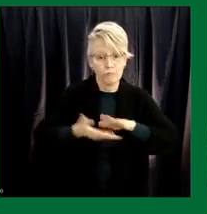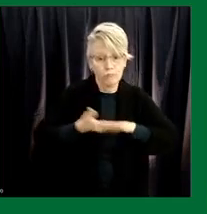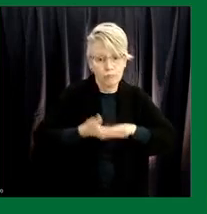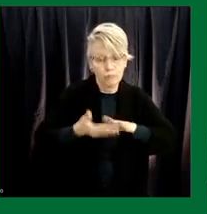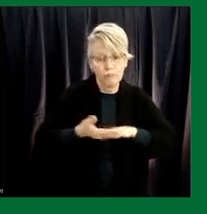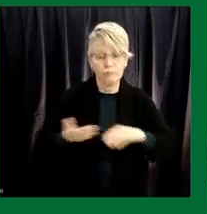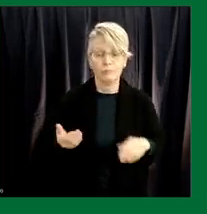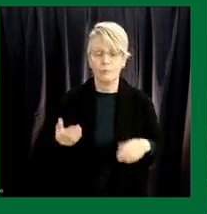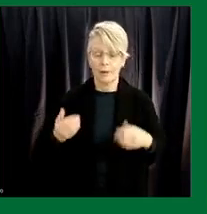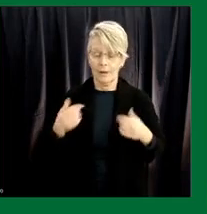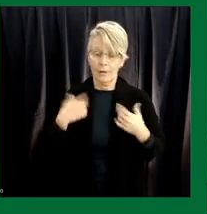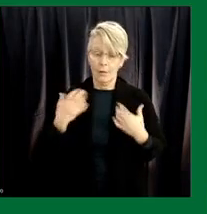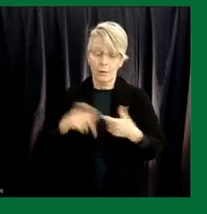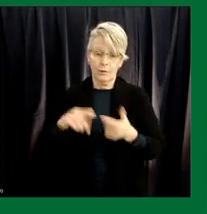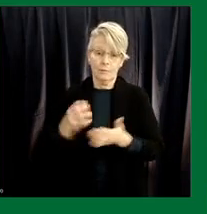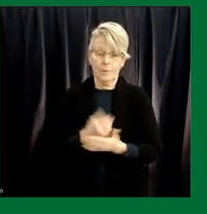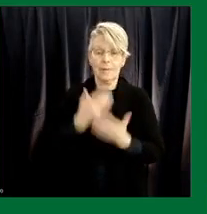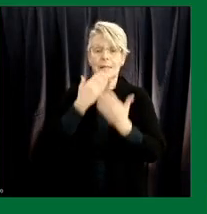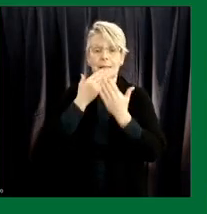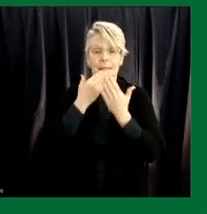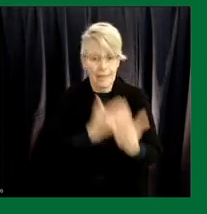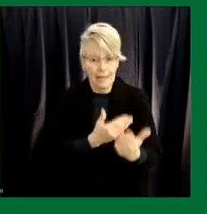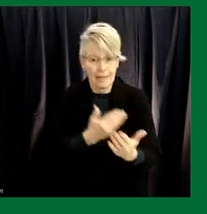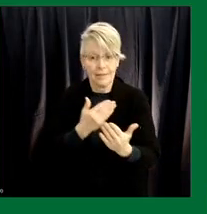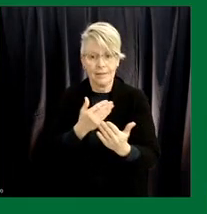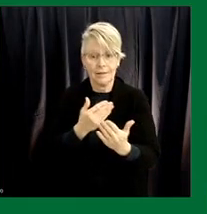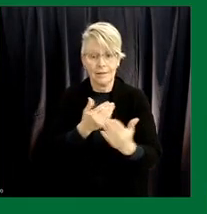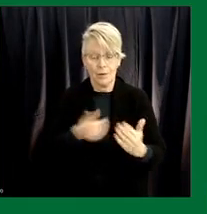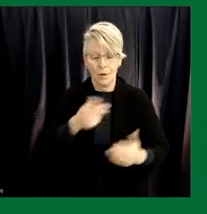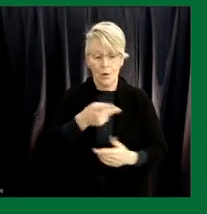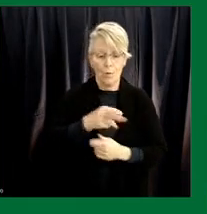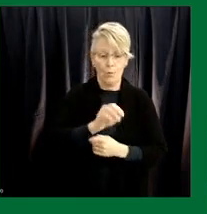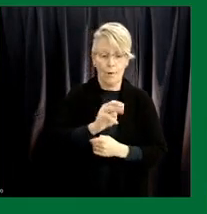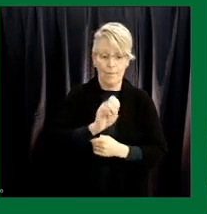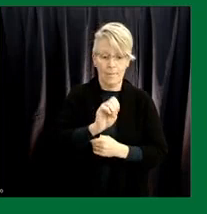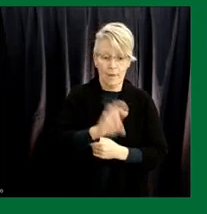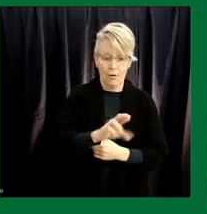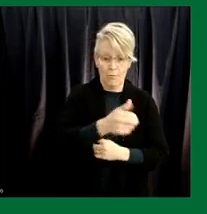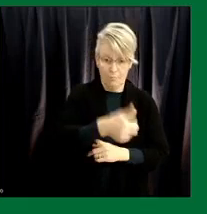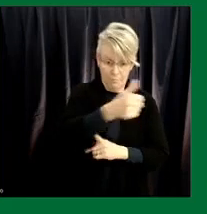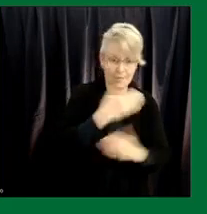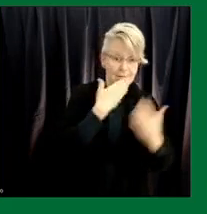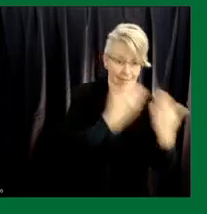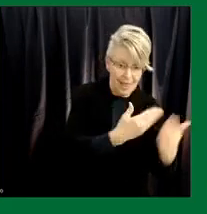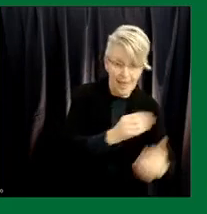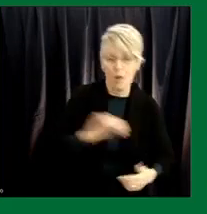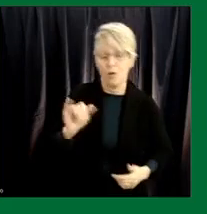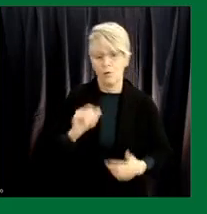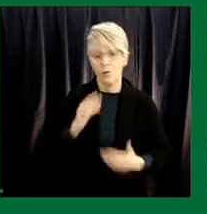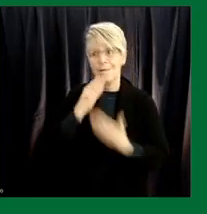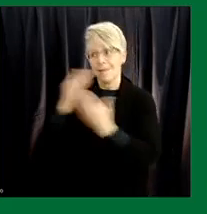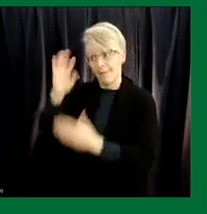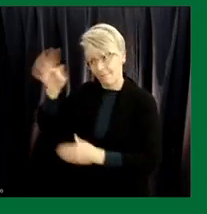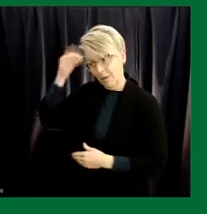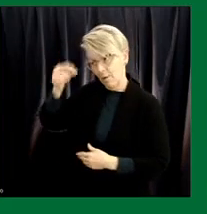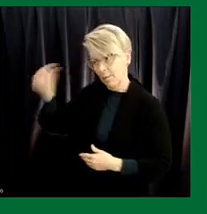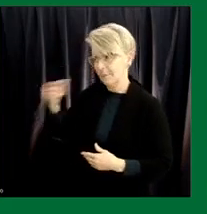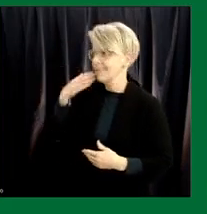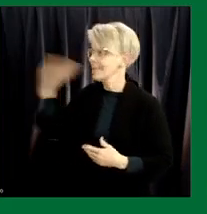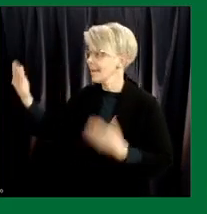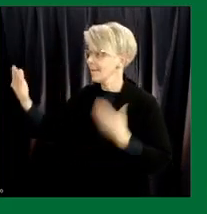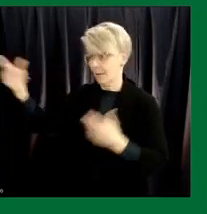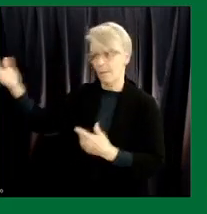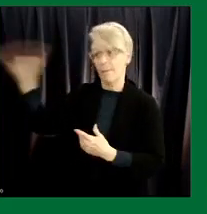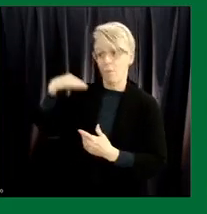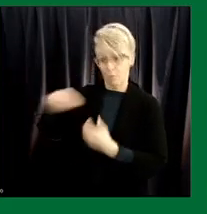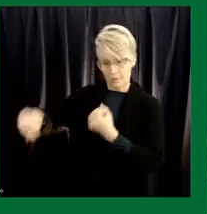like to take the opportunity to thank both the Premier and the provincial government but as well also the federal government for their previous support